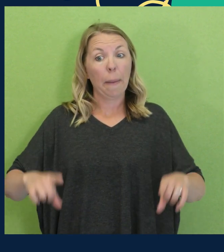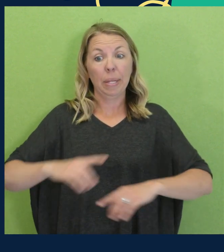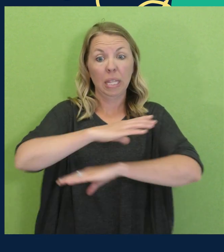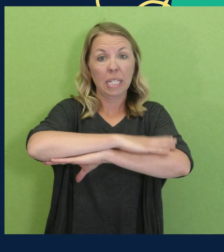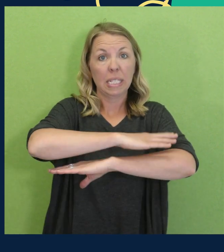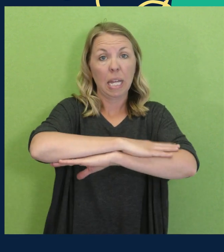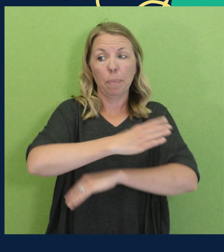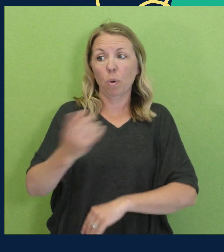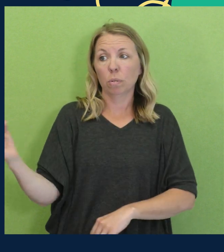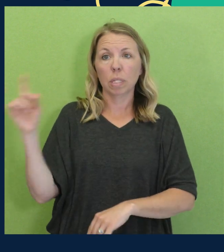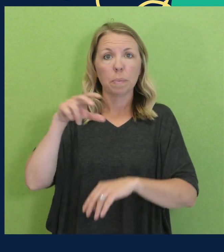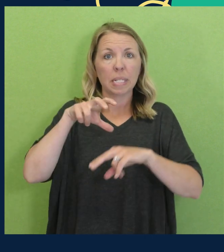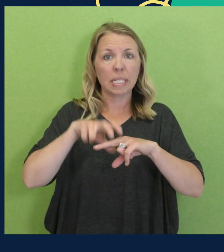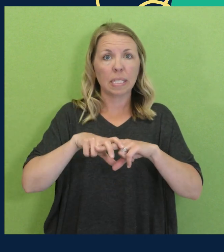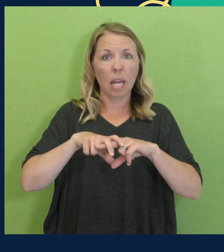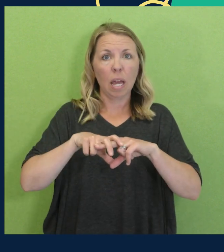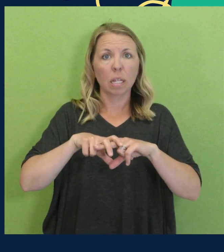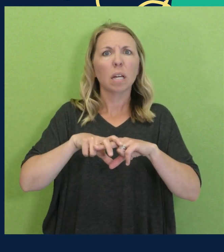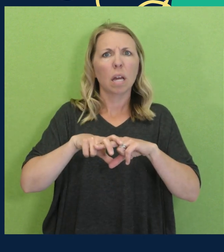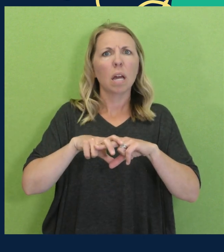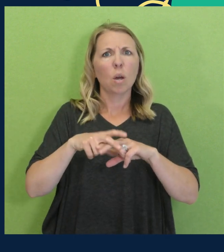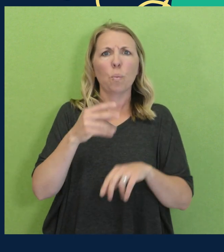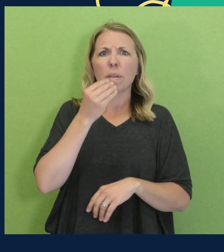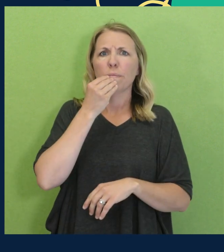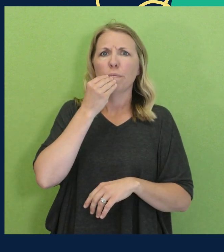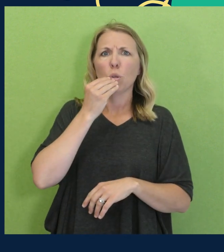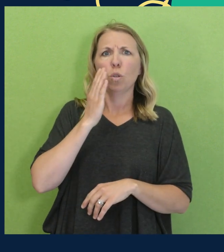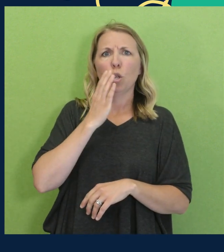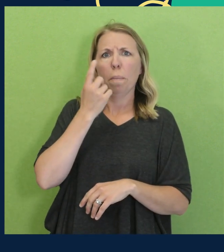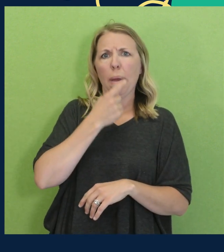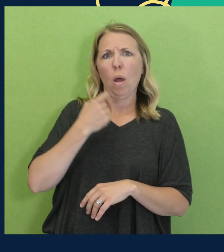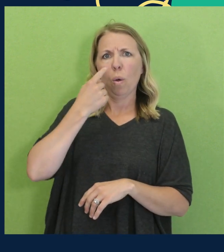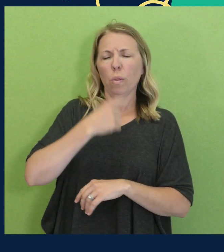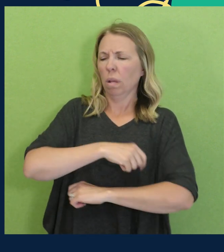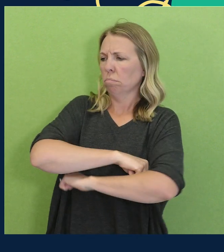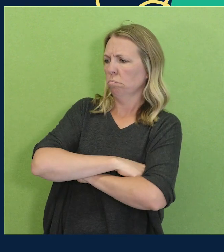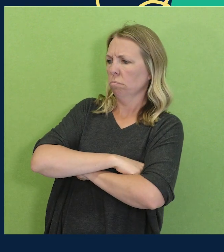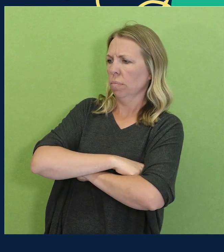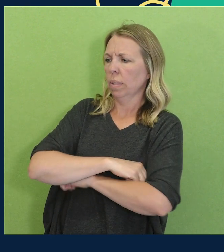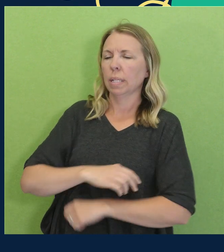Then sat at the table and fussed with your food.